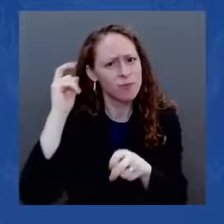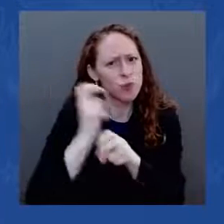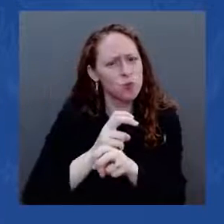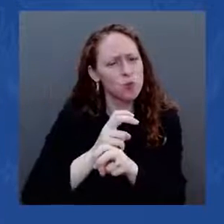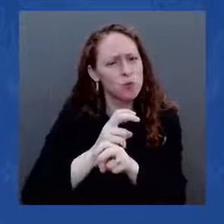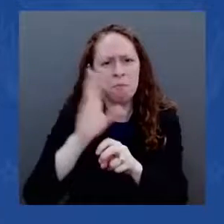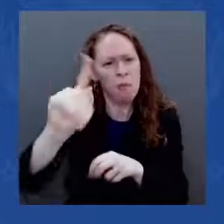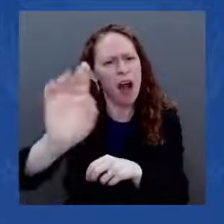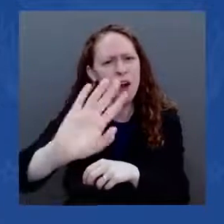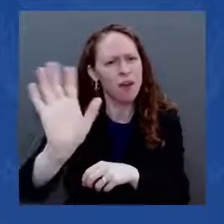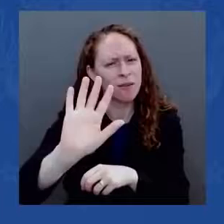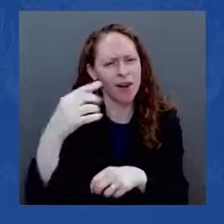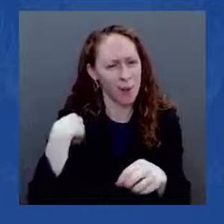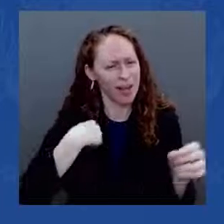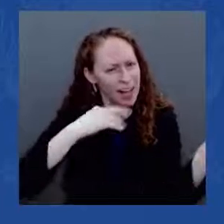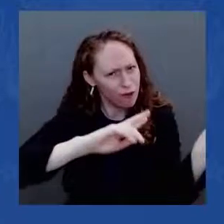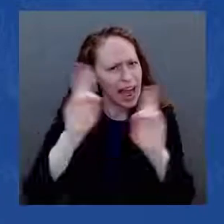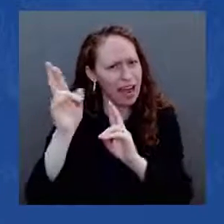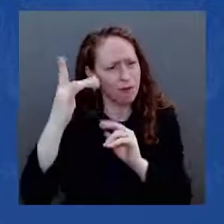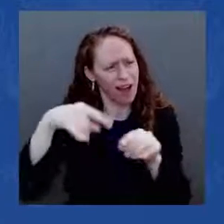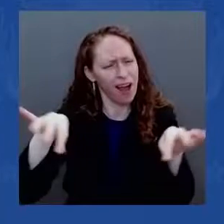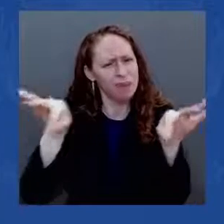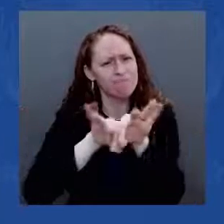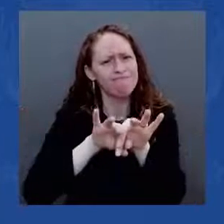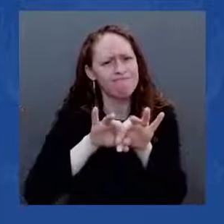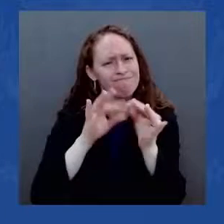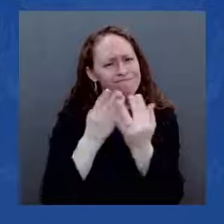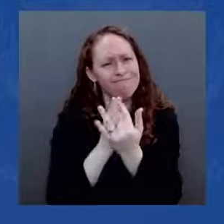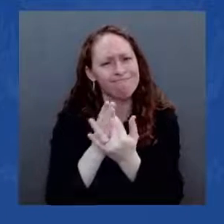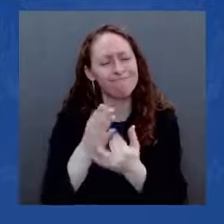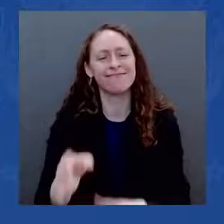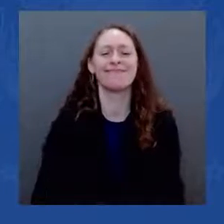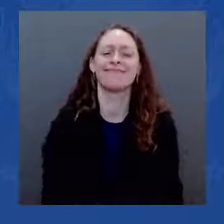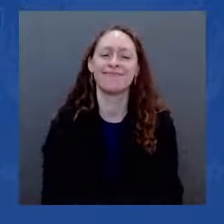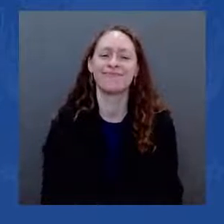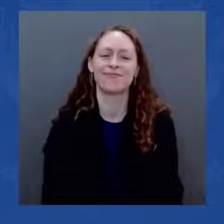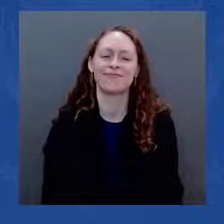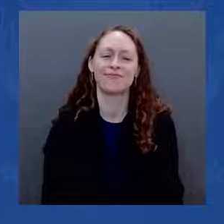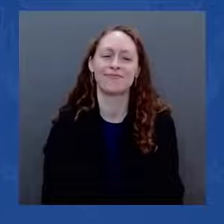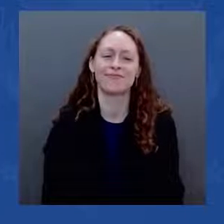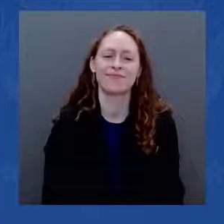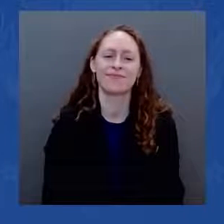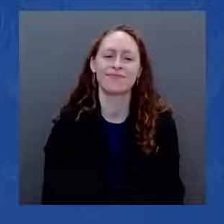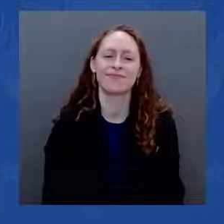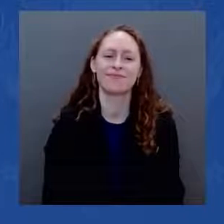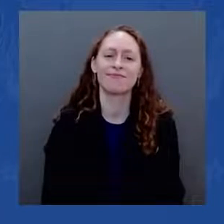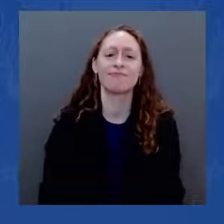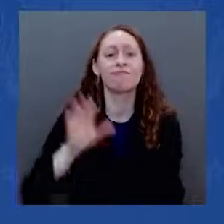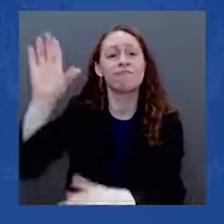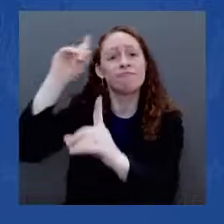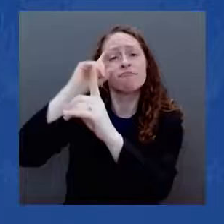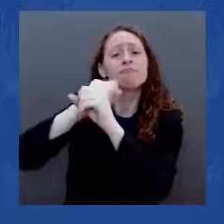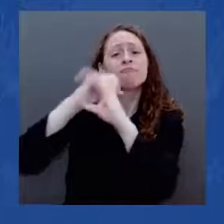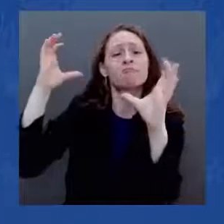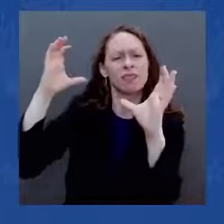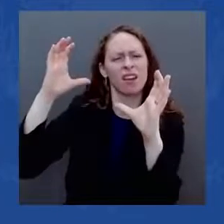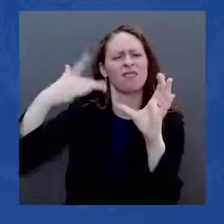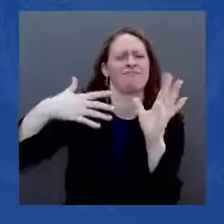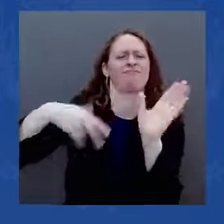shoulder to the wheel, and we're going to get it done for our beloved country. Thank you. Please welcome the President of the United States.